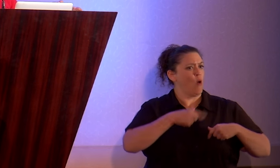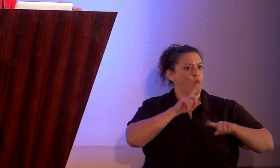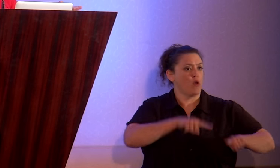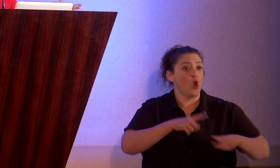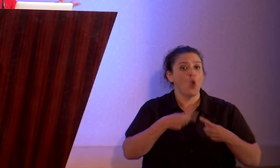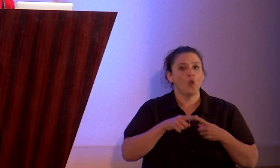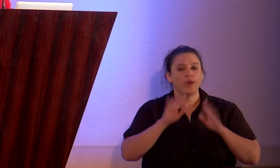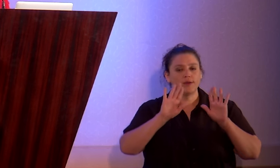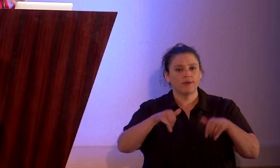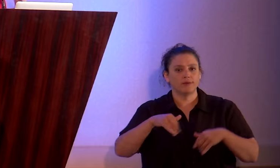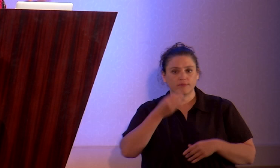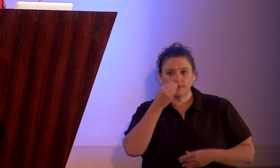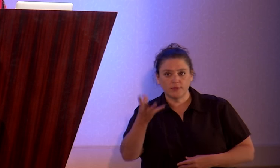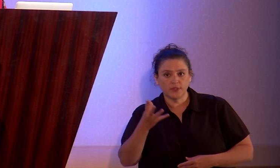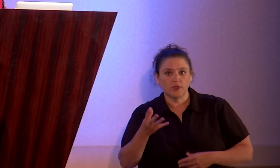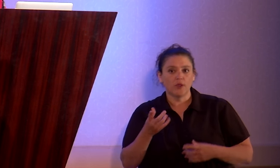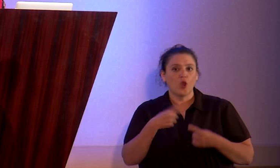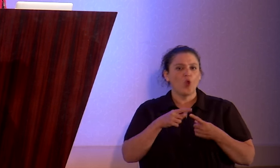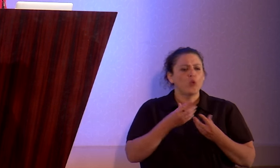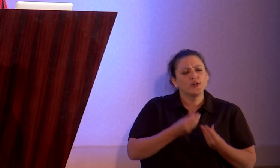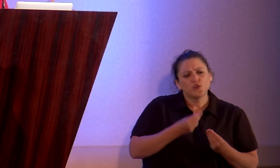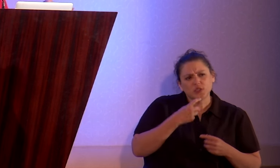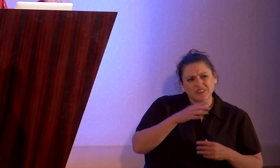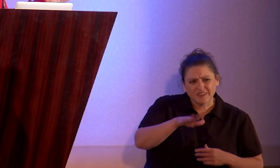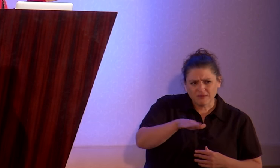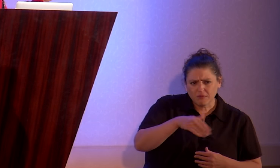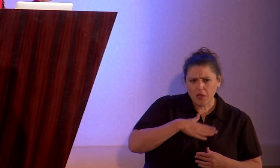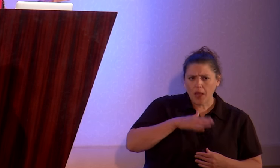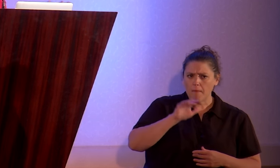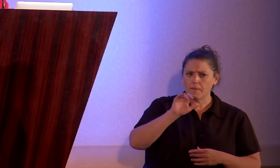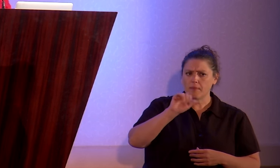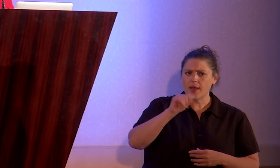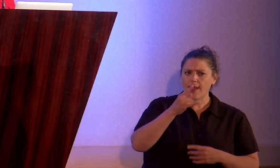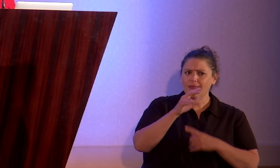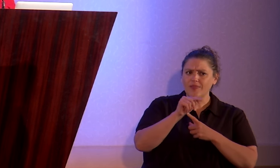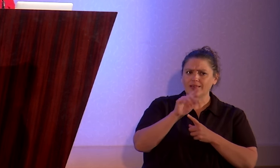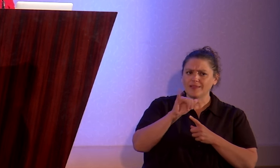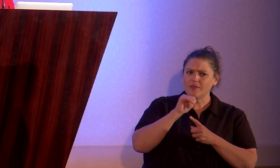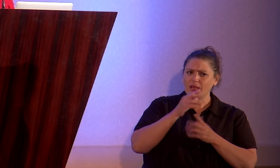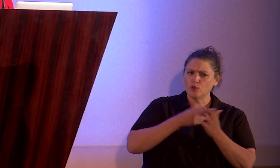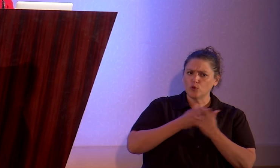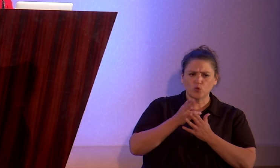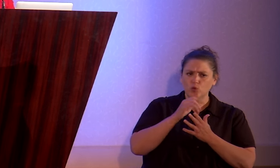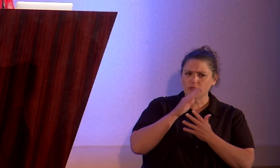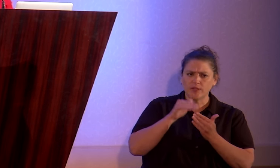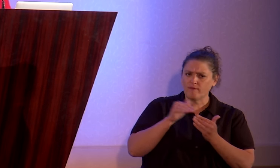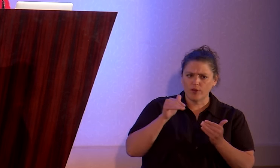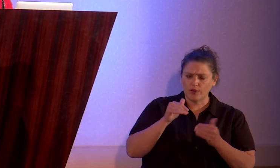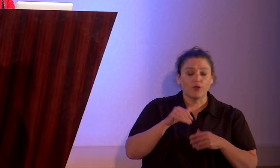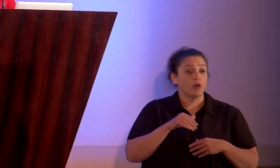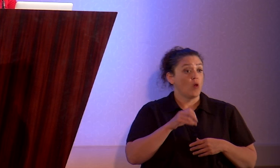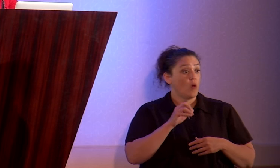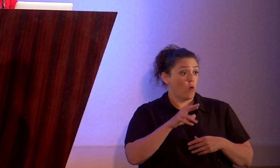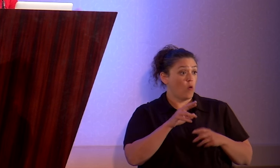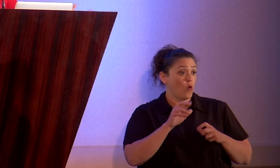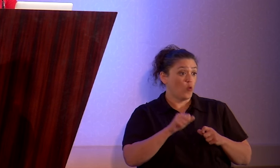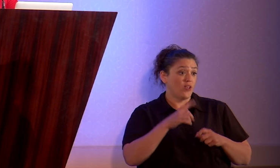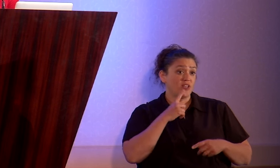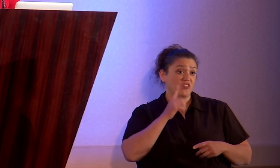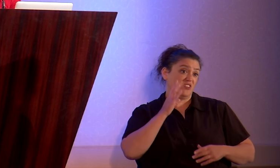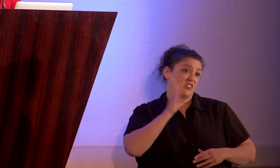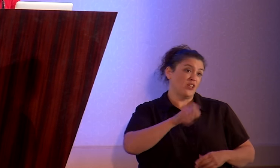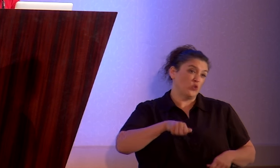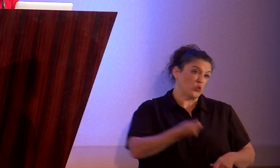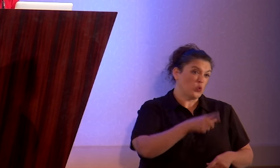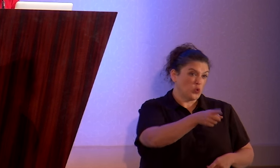slide, and when to kind of gently say, hey, I'm an atheist, and that's really not true or fair. And when to just flatly say, screw you, I'm